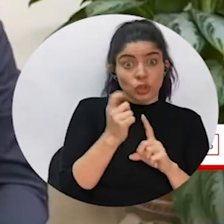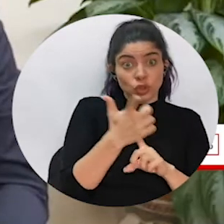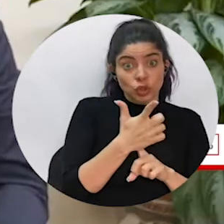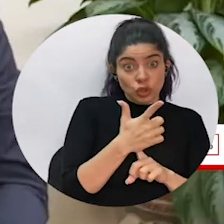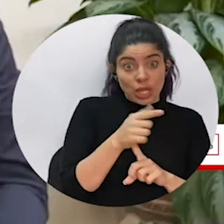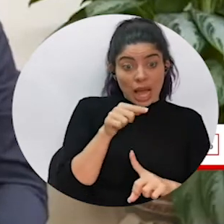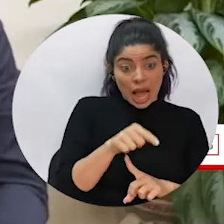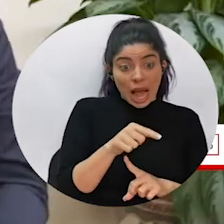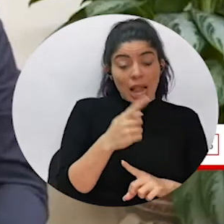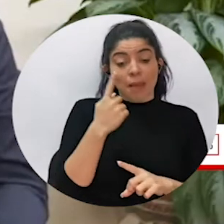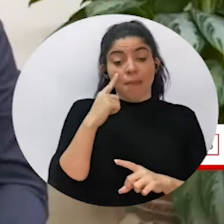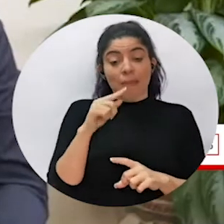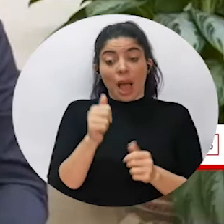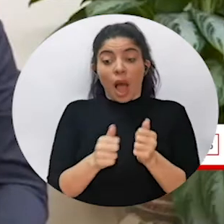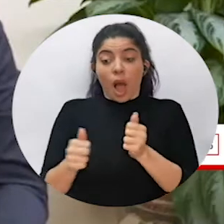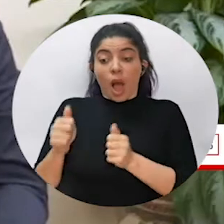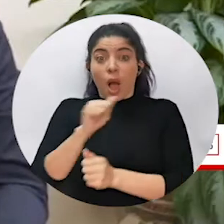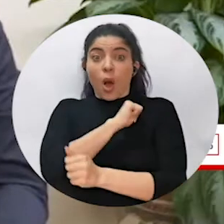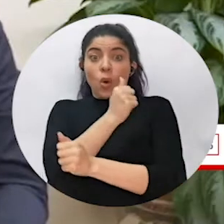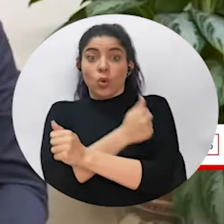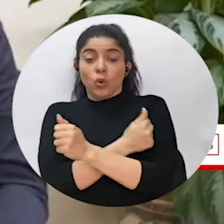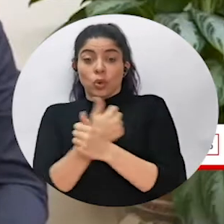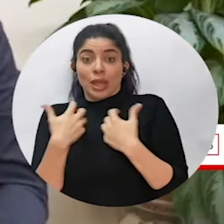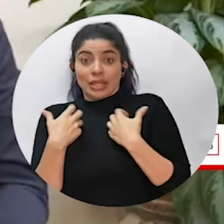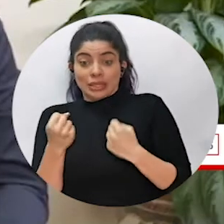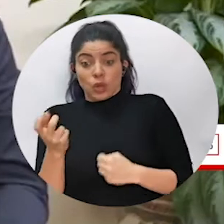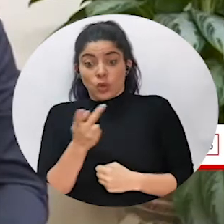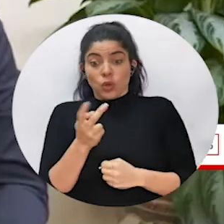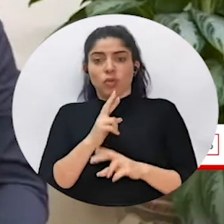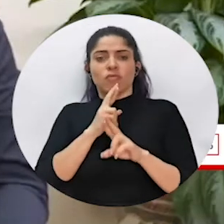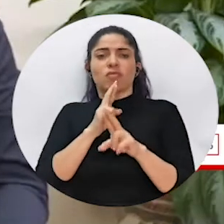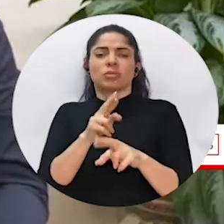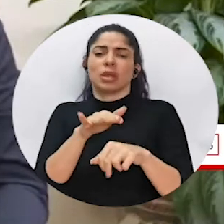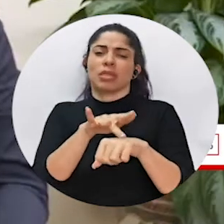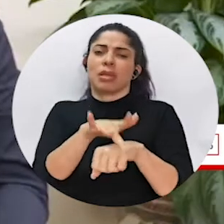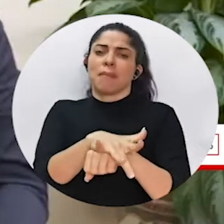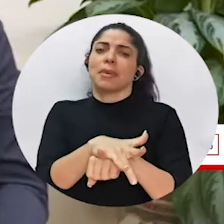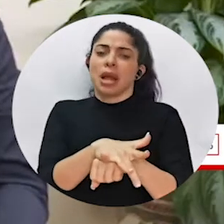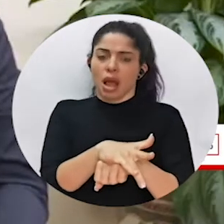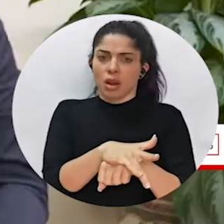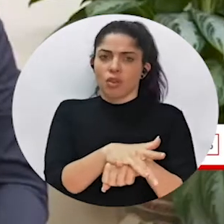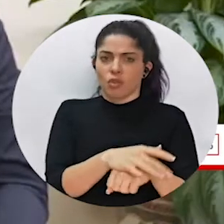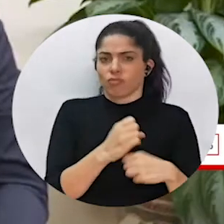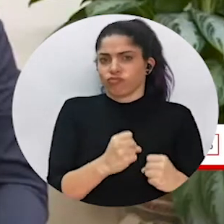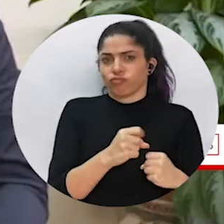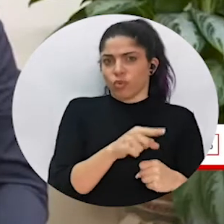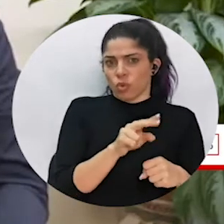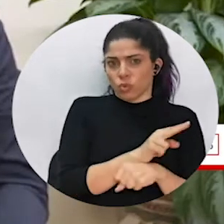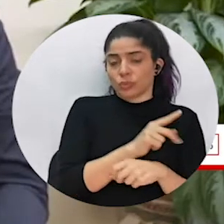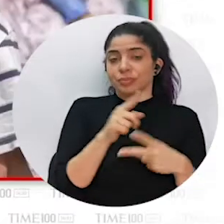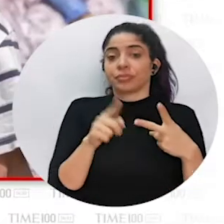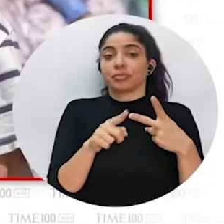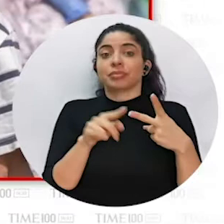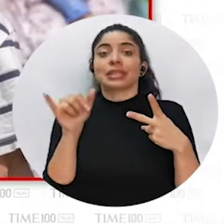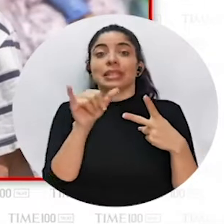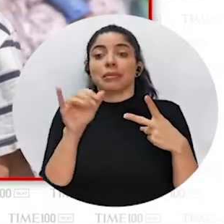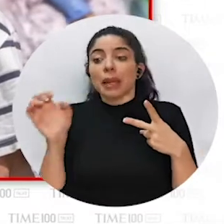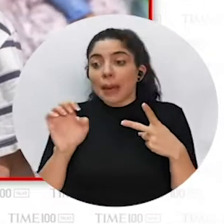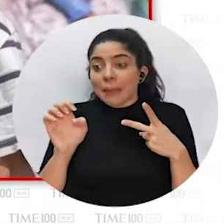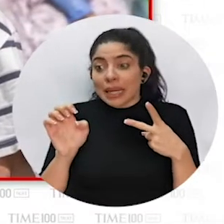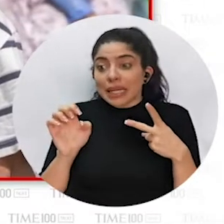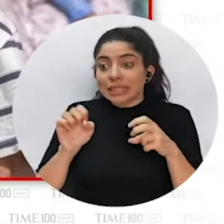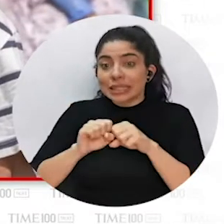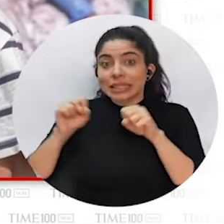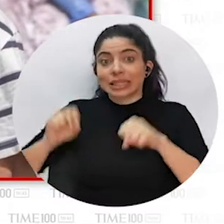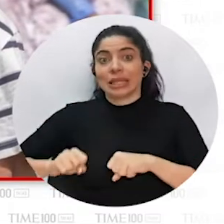our security system and through our health authorities was an early response. Also, our early